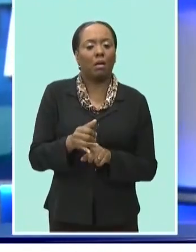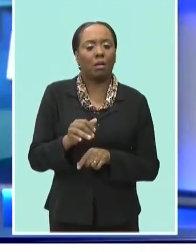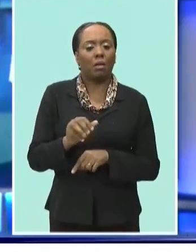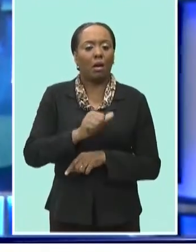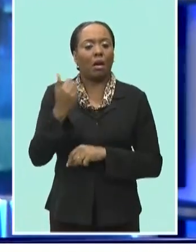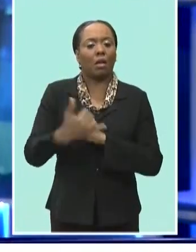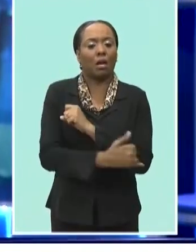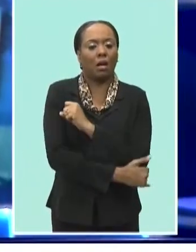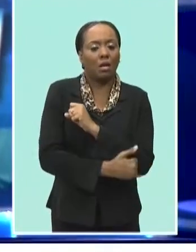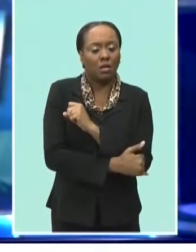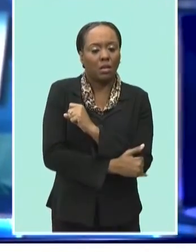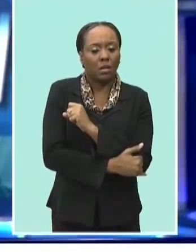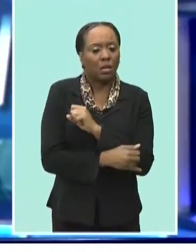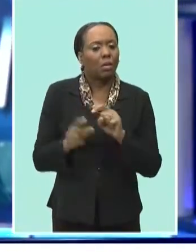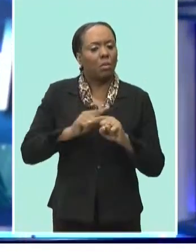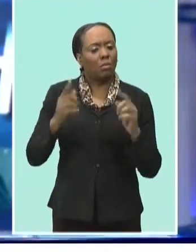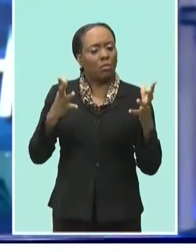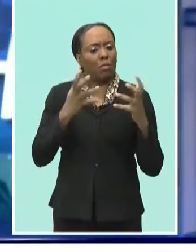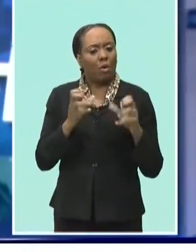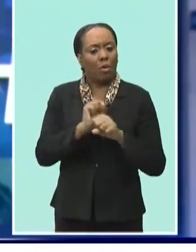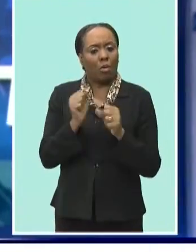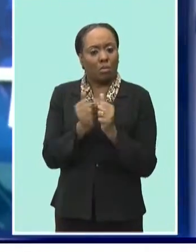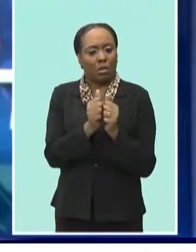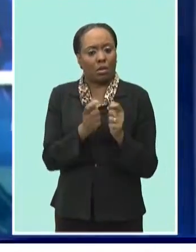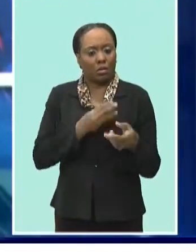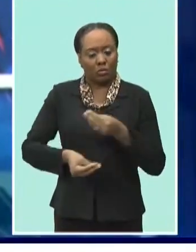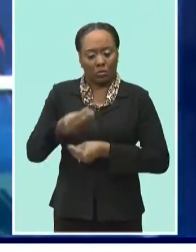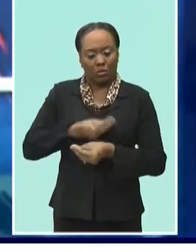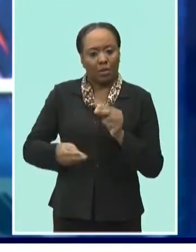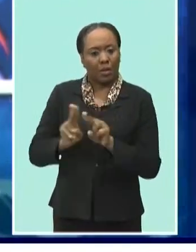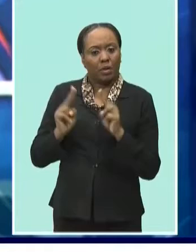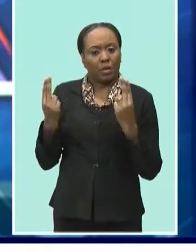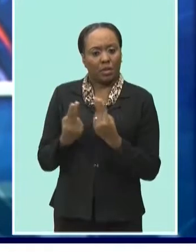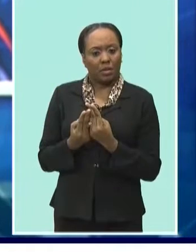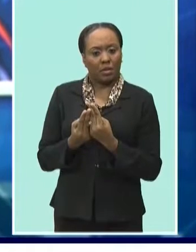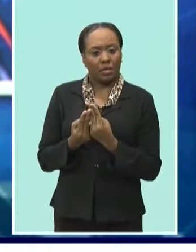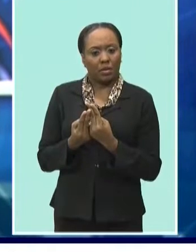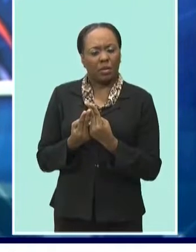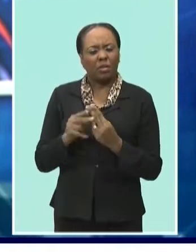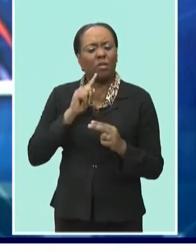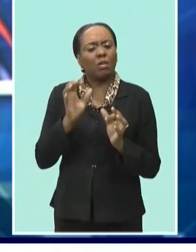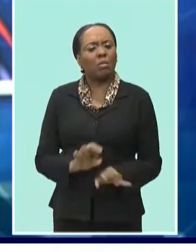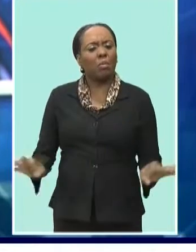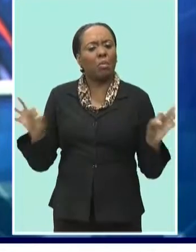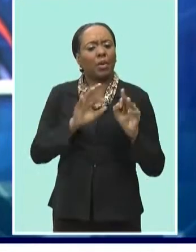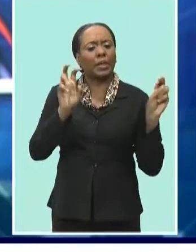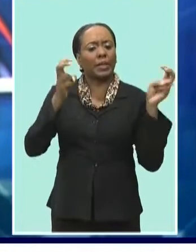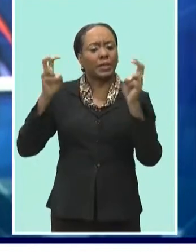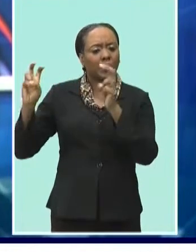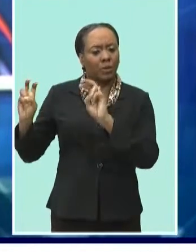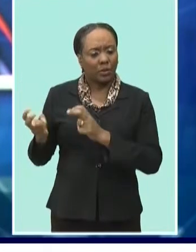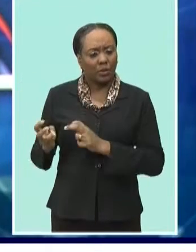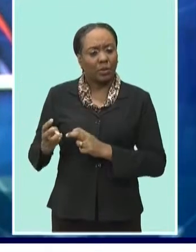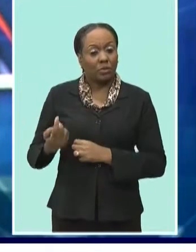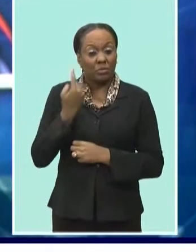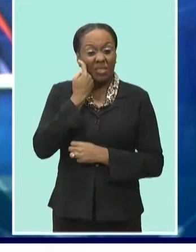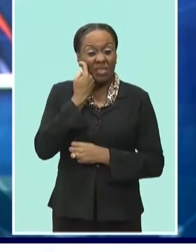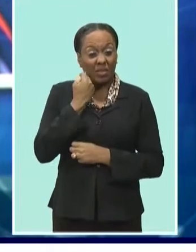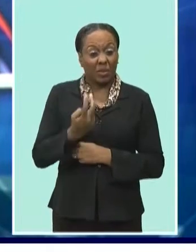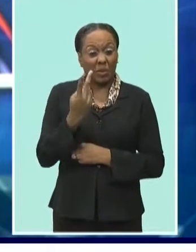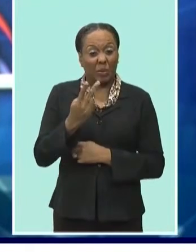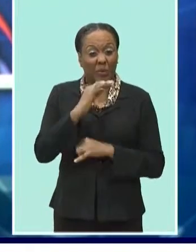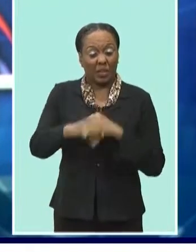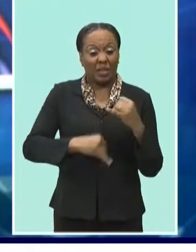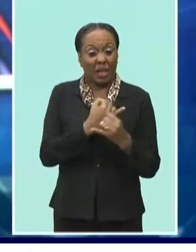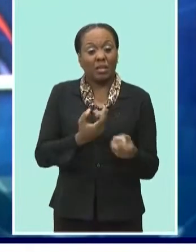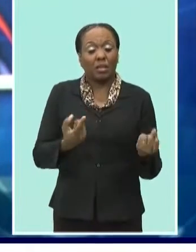commitment to working with the trade union movement. And the island's positions on these important issues were articulated at two international